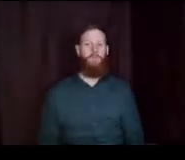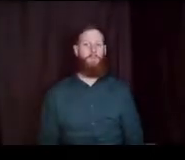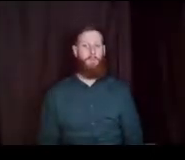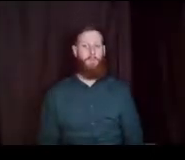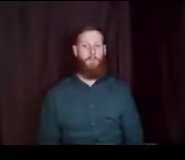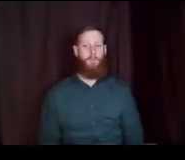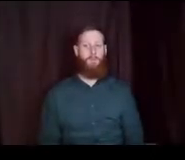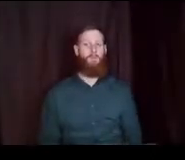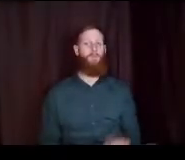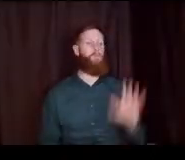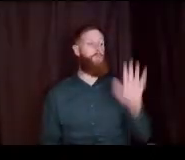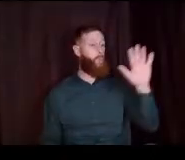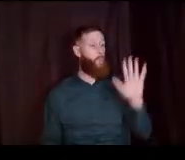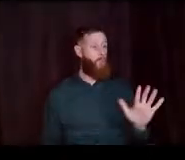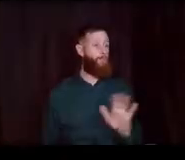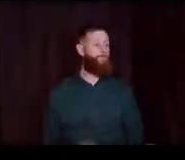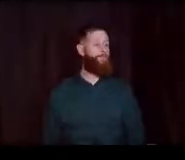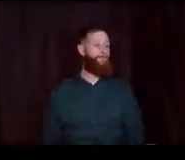Awesome.